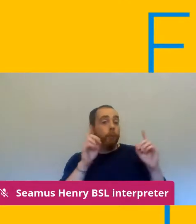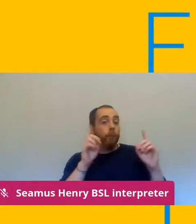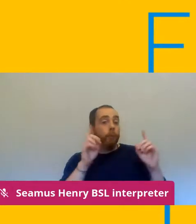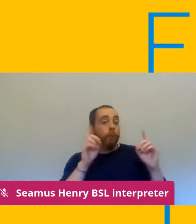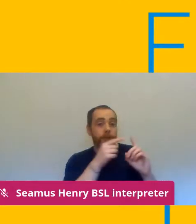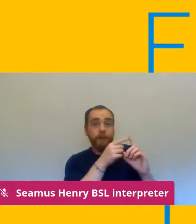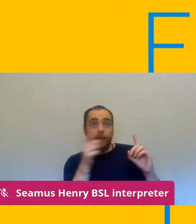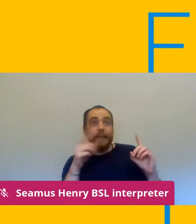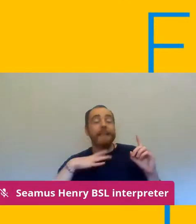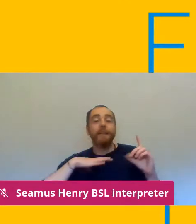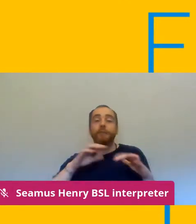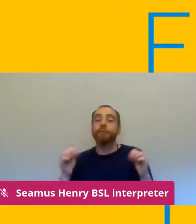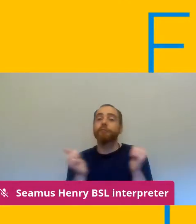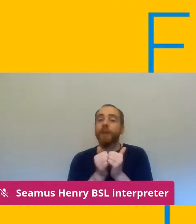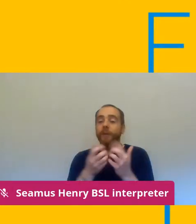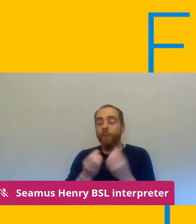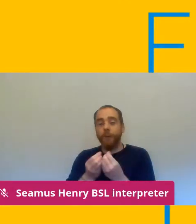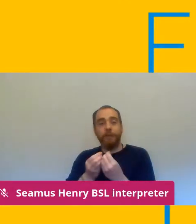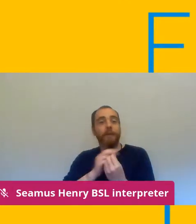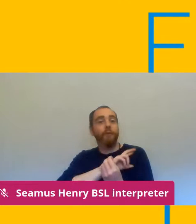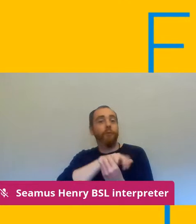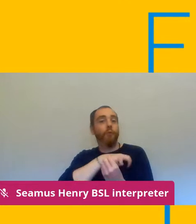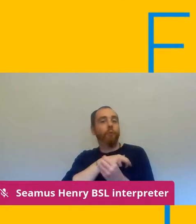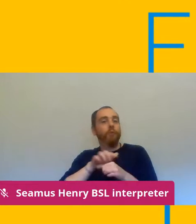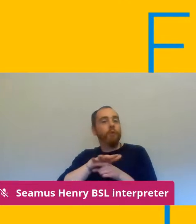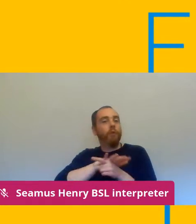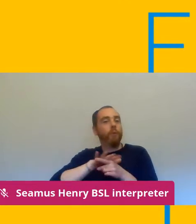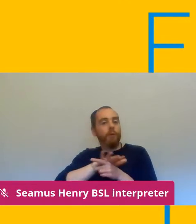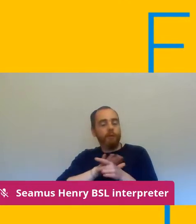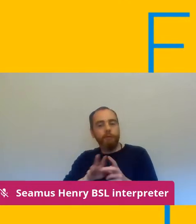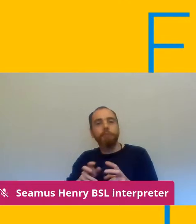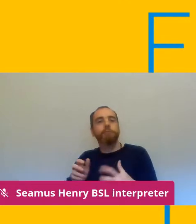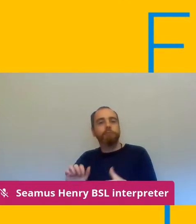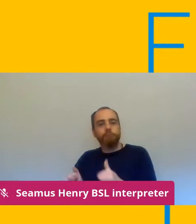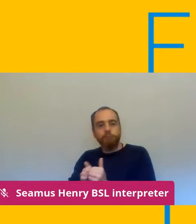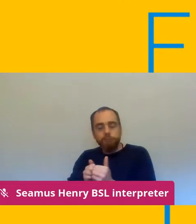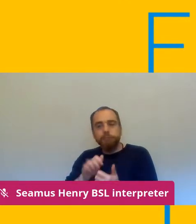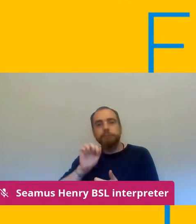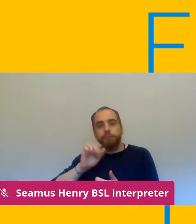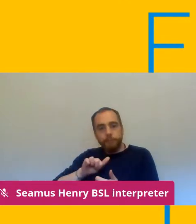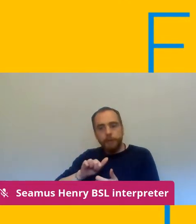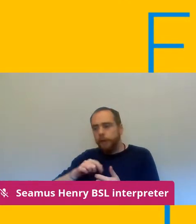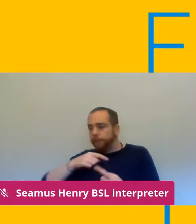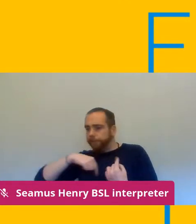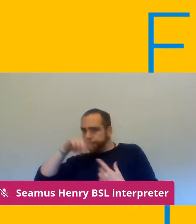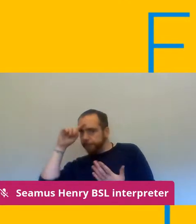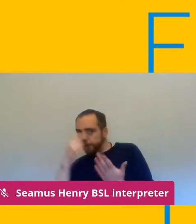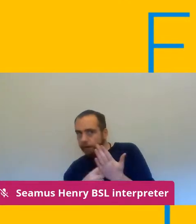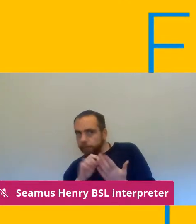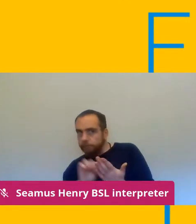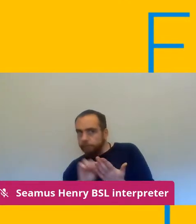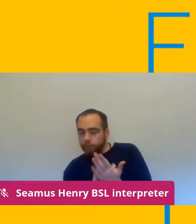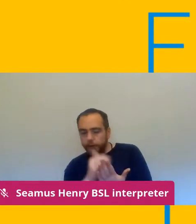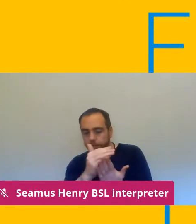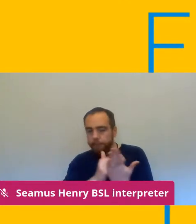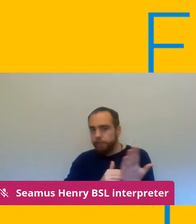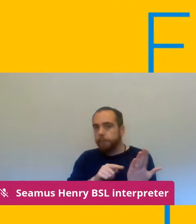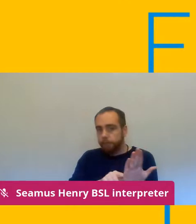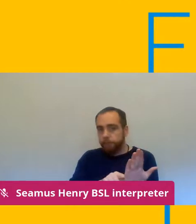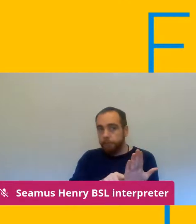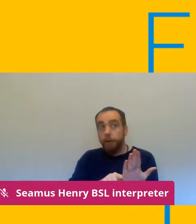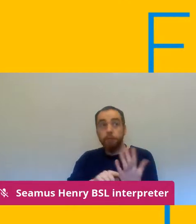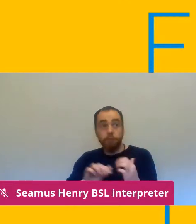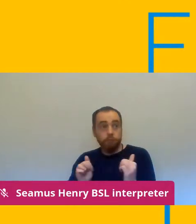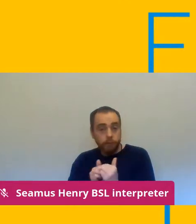will decide whether or not the employer proposals and measures are adequate and whether or not agreements being reached so it's member-led and we